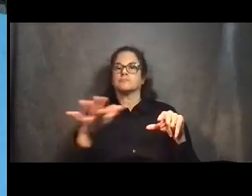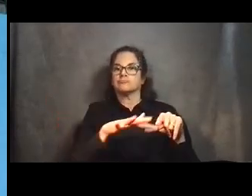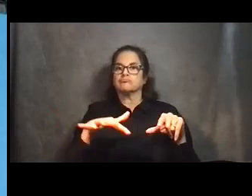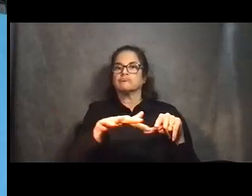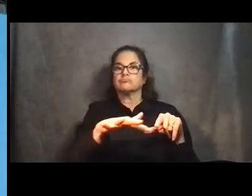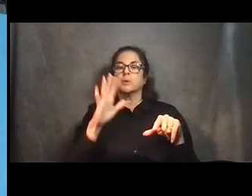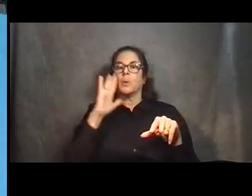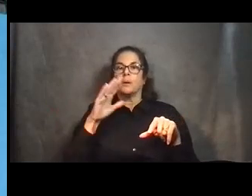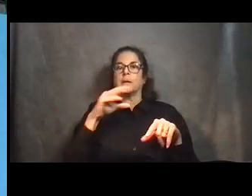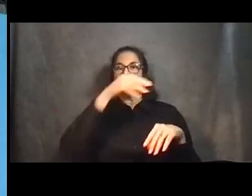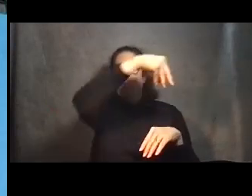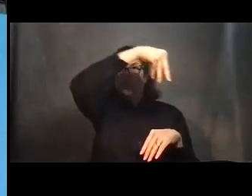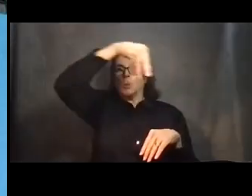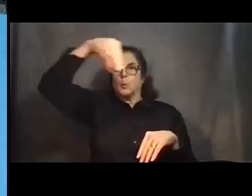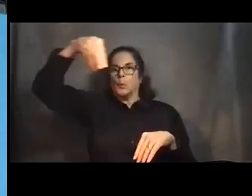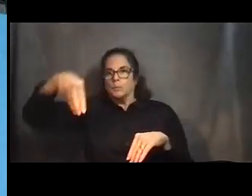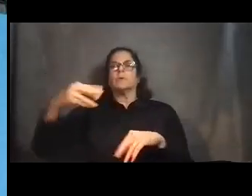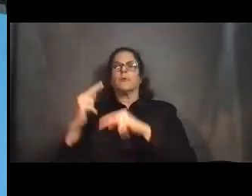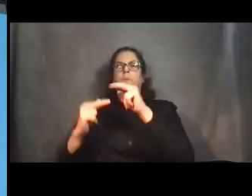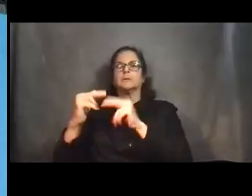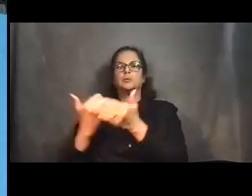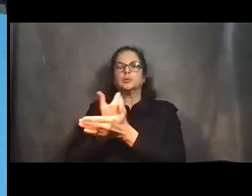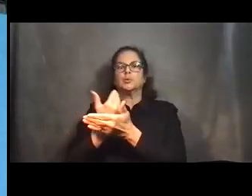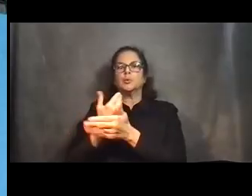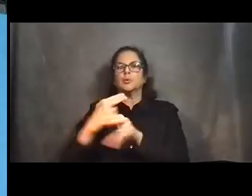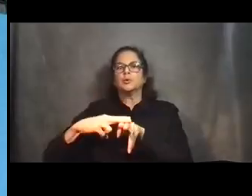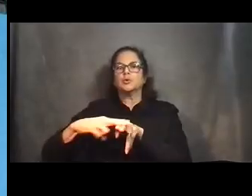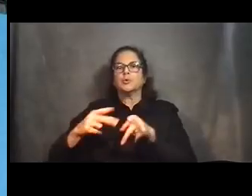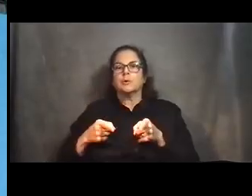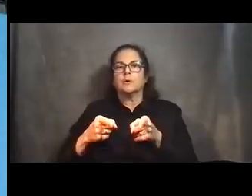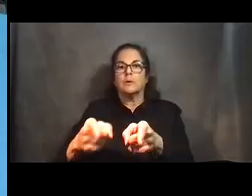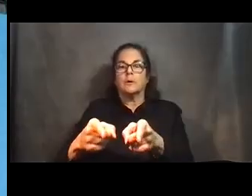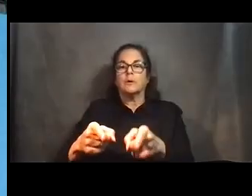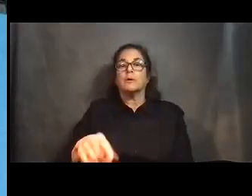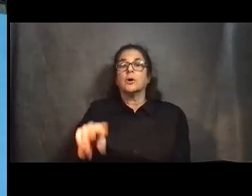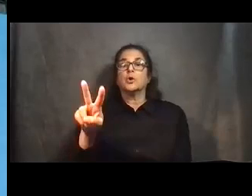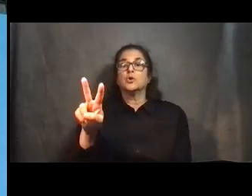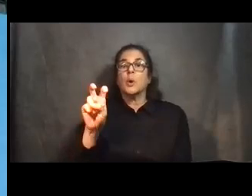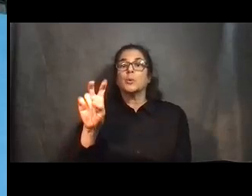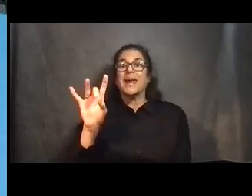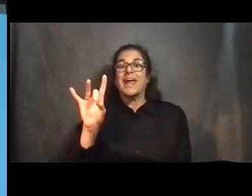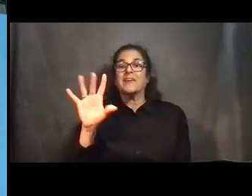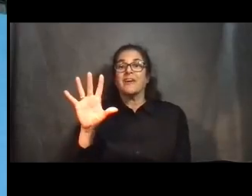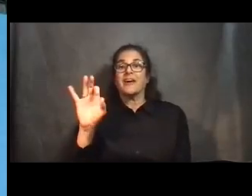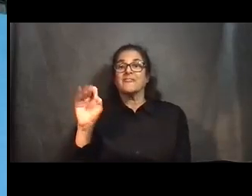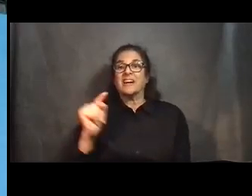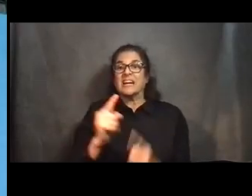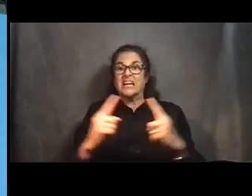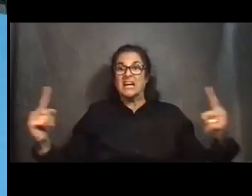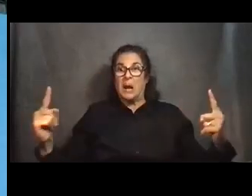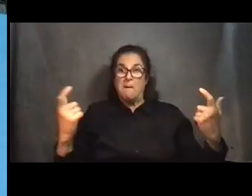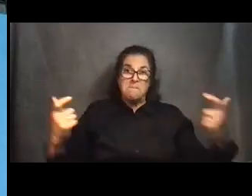structure. The gantry is 285 feet long, which is longer than a 747